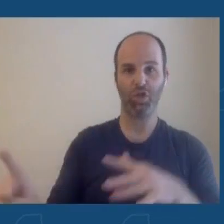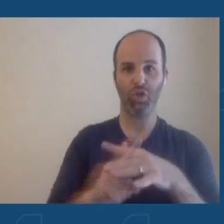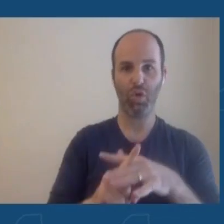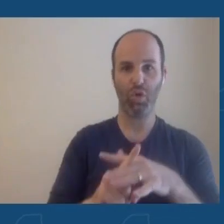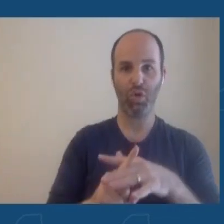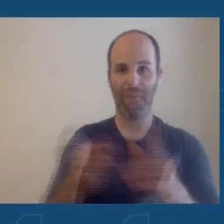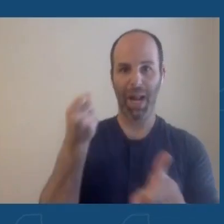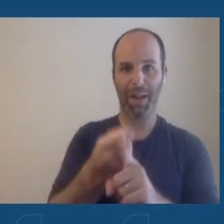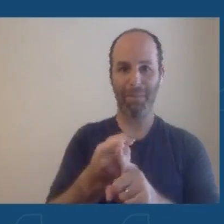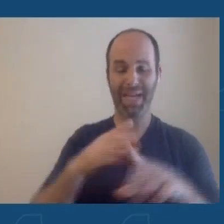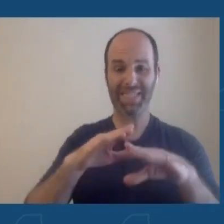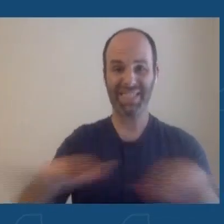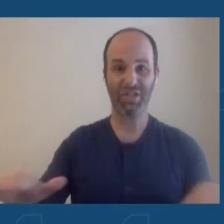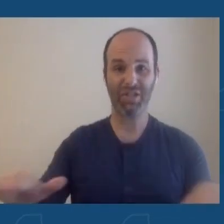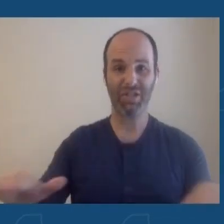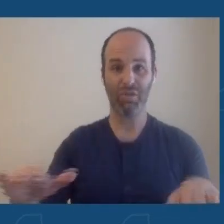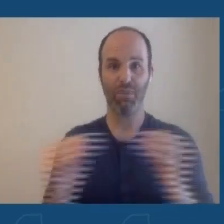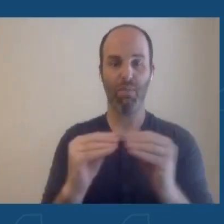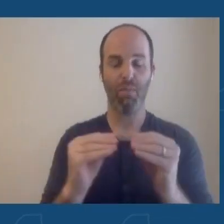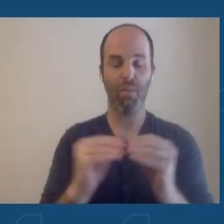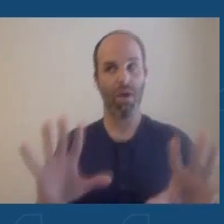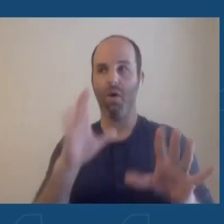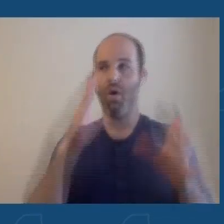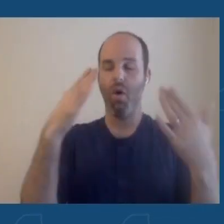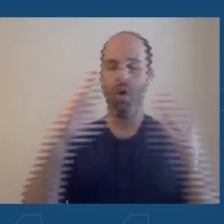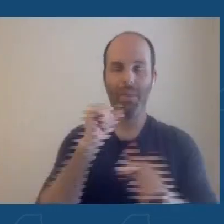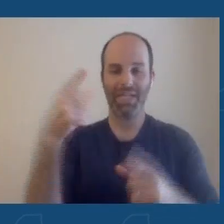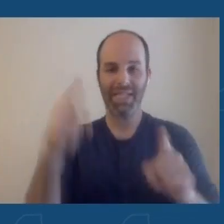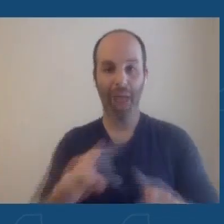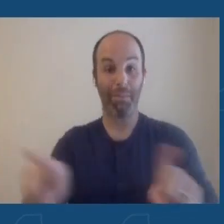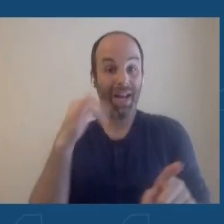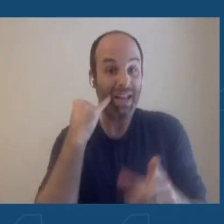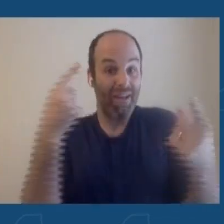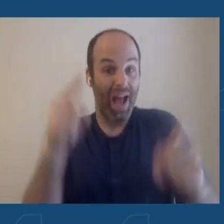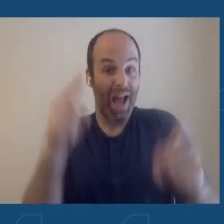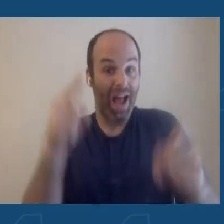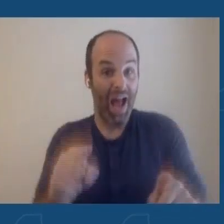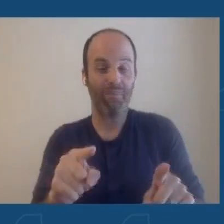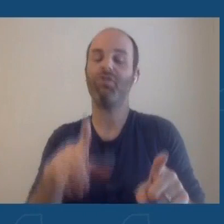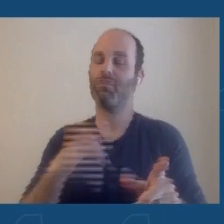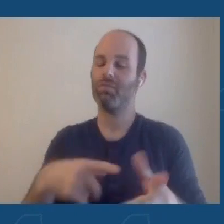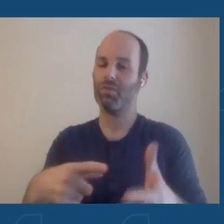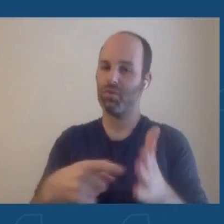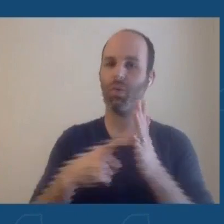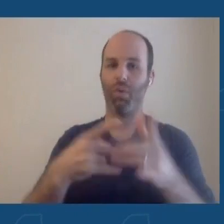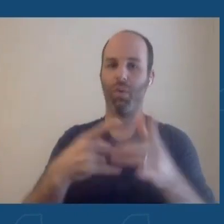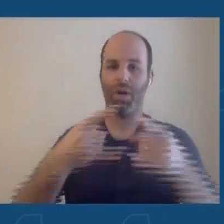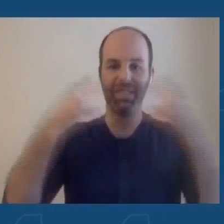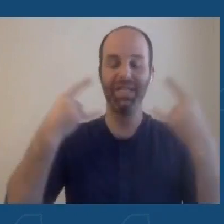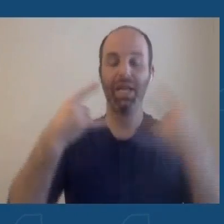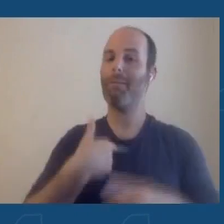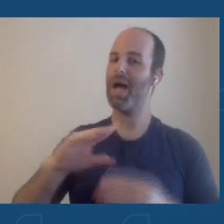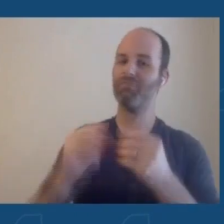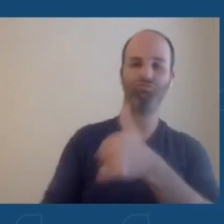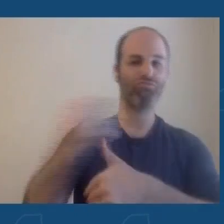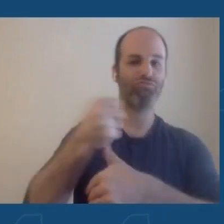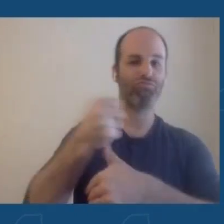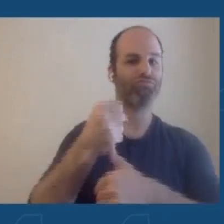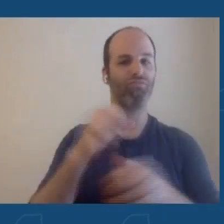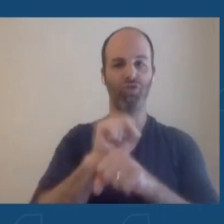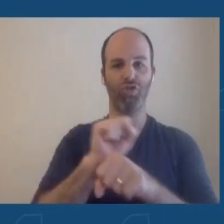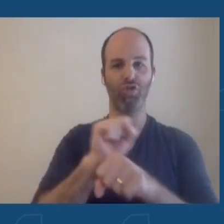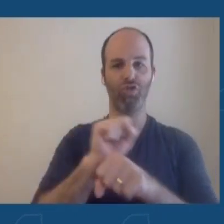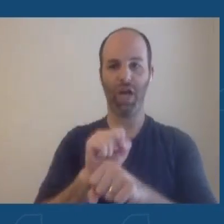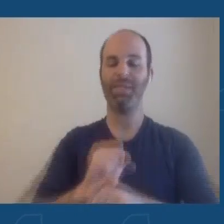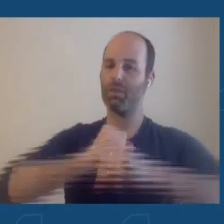like we've seen everything, but maybe we haven't, and that's what we're preparing for. So my number one job is to protect the health of New Yorkers, especially our vulnerable children,